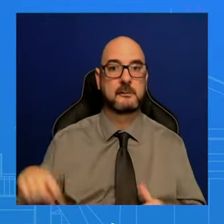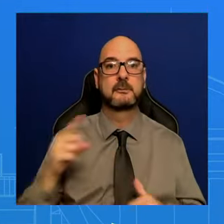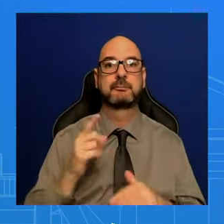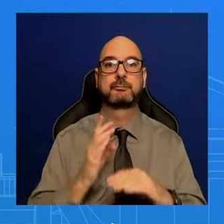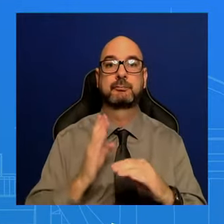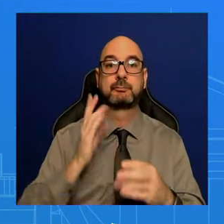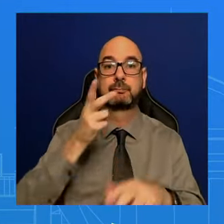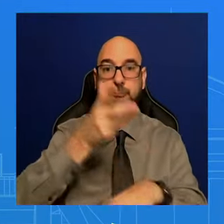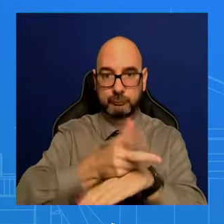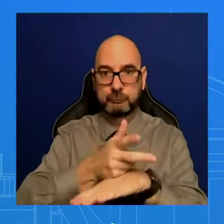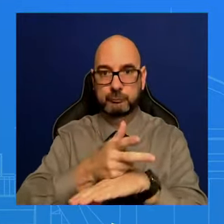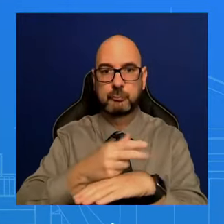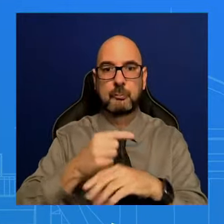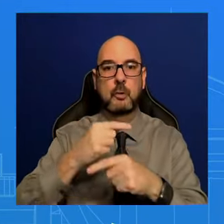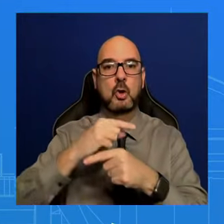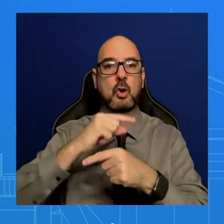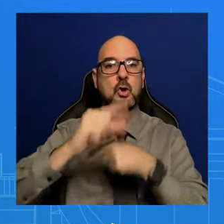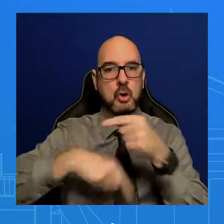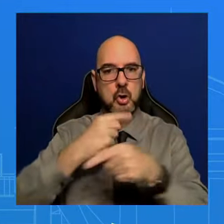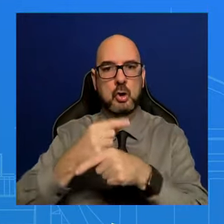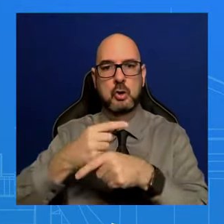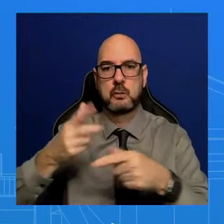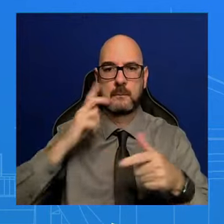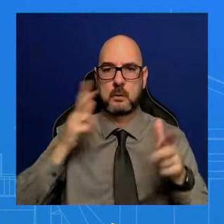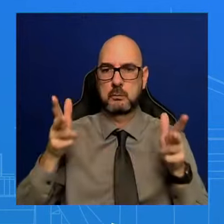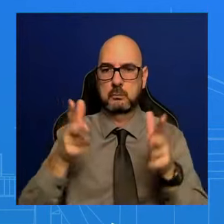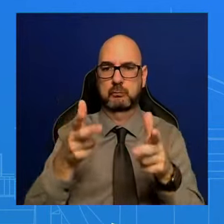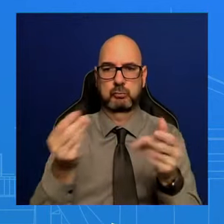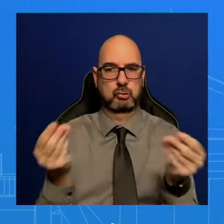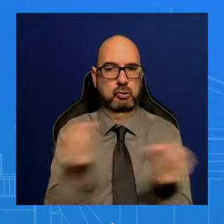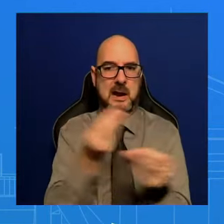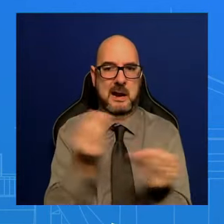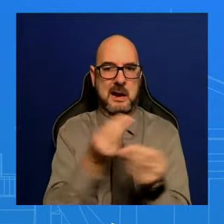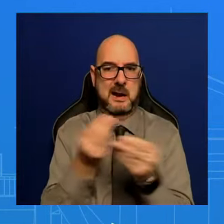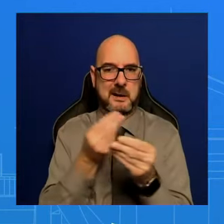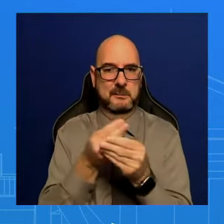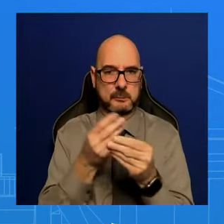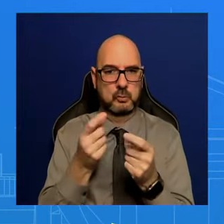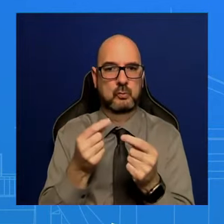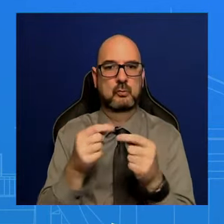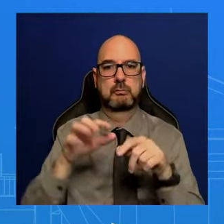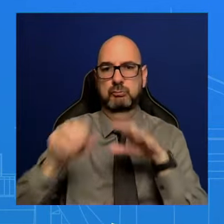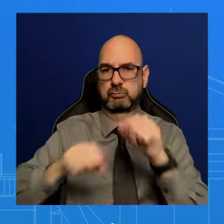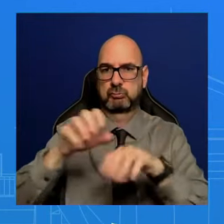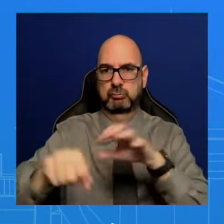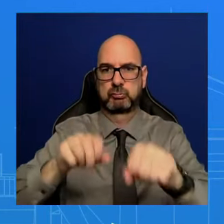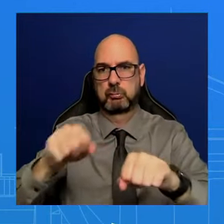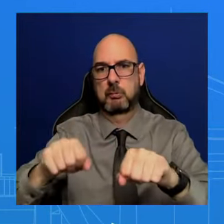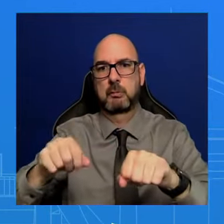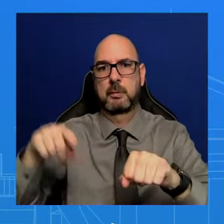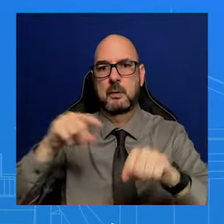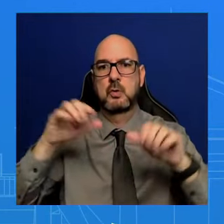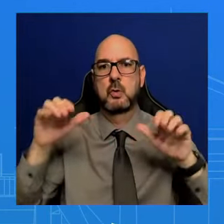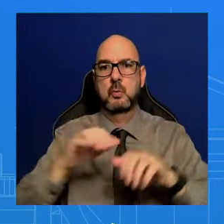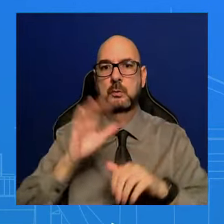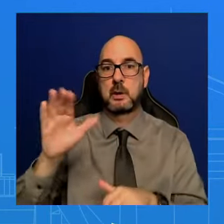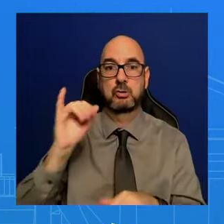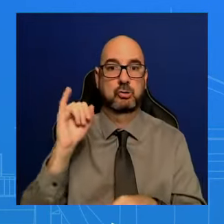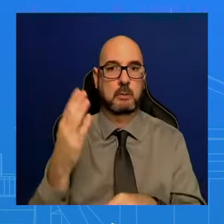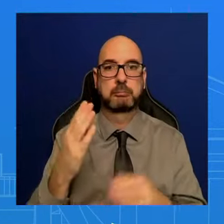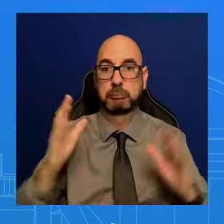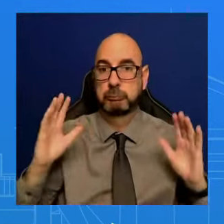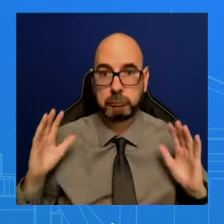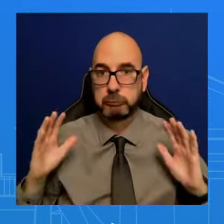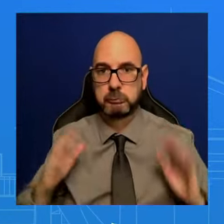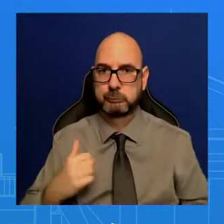lives of international seafarers, simply doing their jobs. We offer our condolences, obviously, to the families of